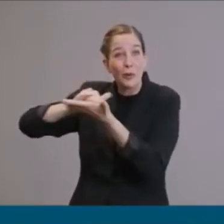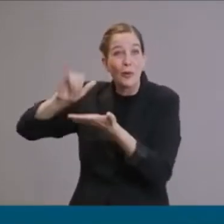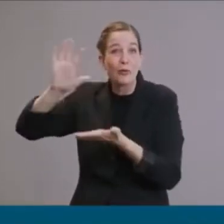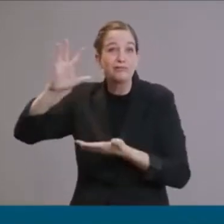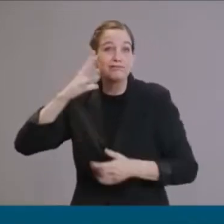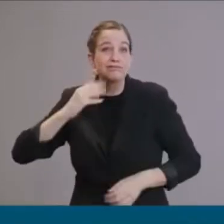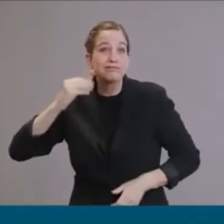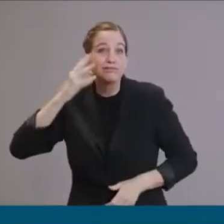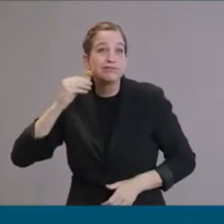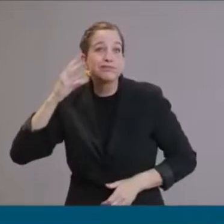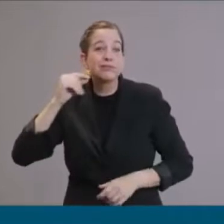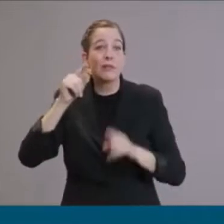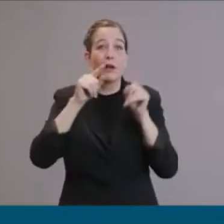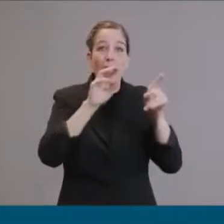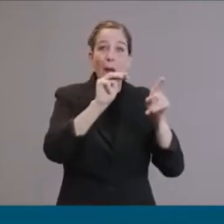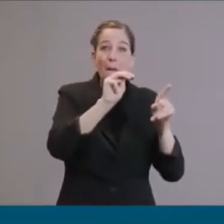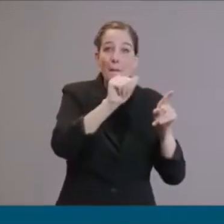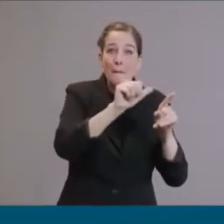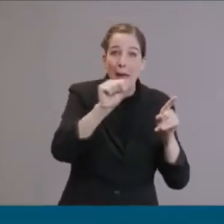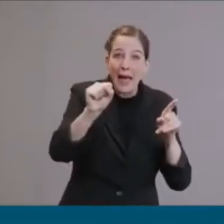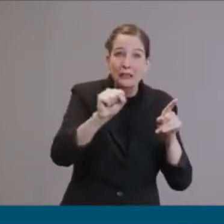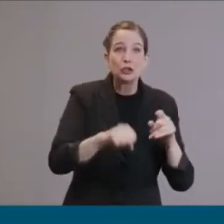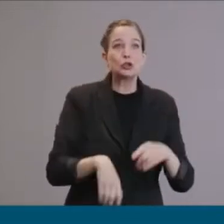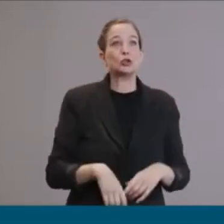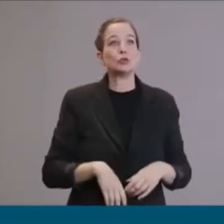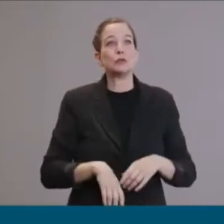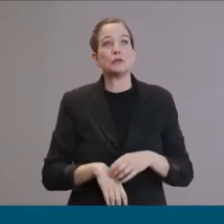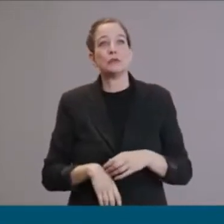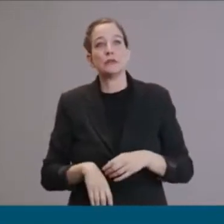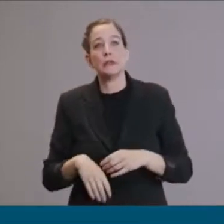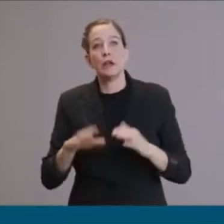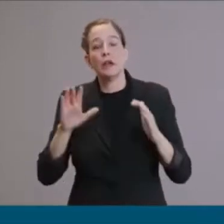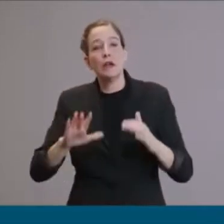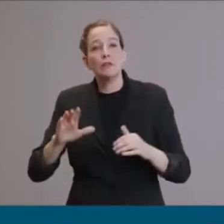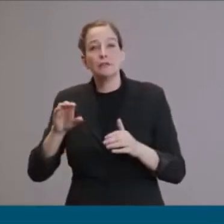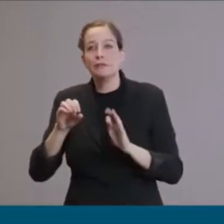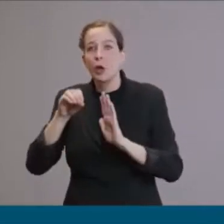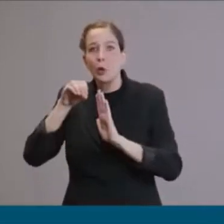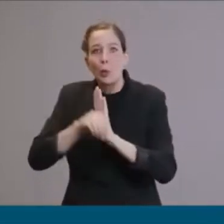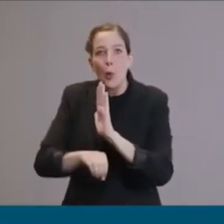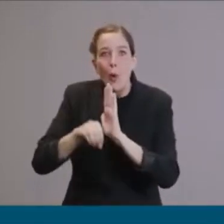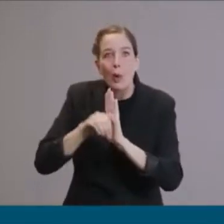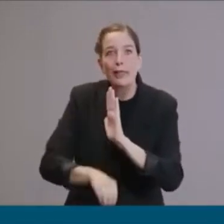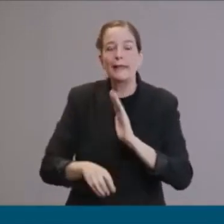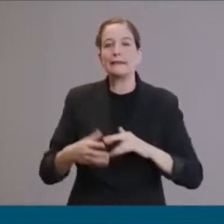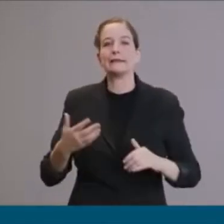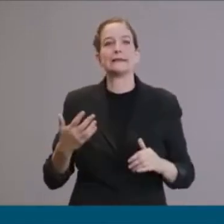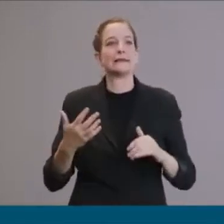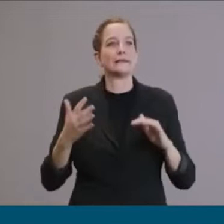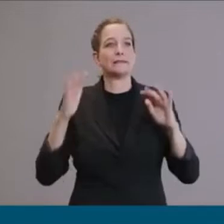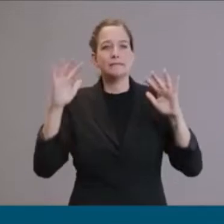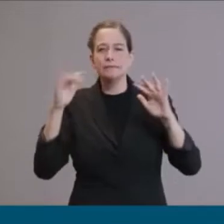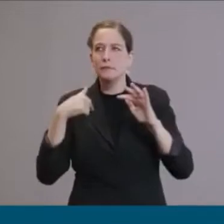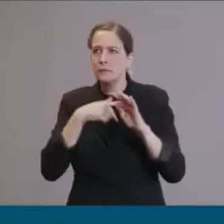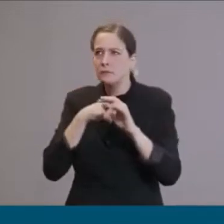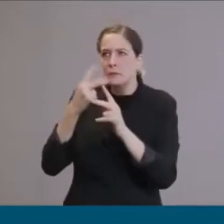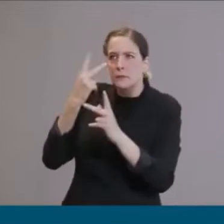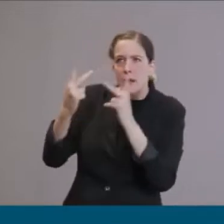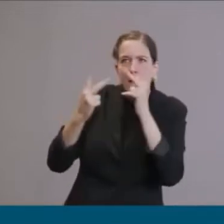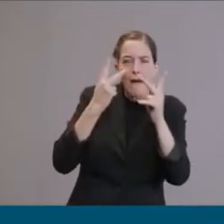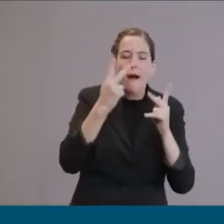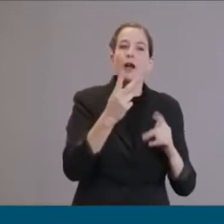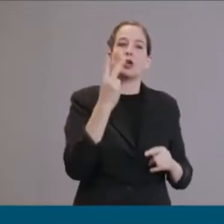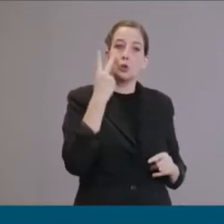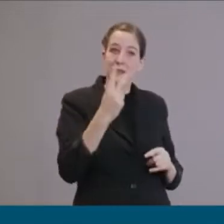and Baton Rouge and New Orleans specifically. You can also look at where Arizona is in